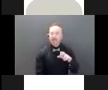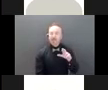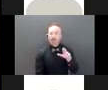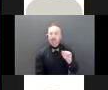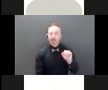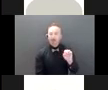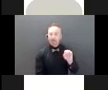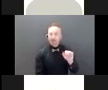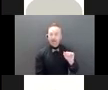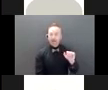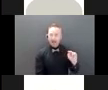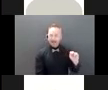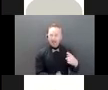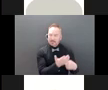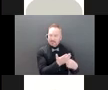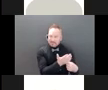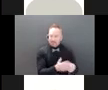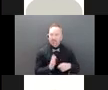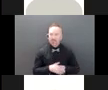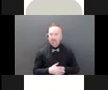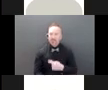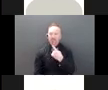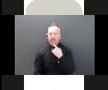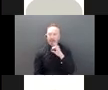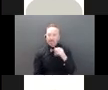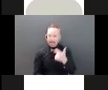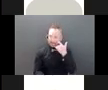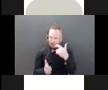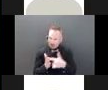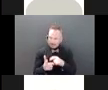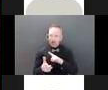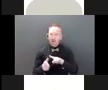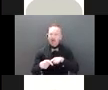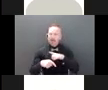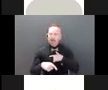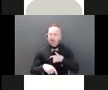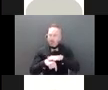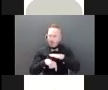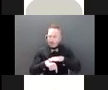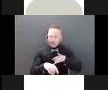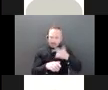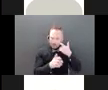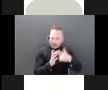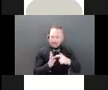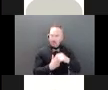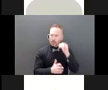financial exploitation and the management of capacity. And some of those warning signs are listed on this PowerPoint slide.